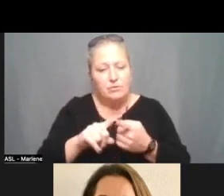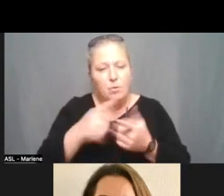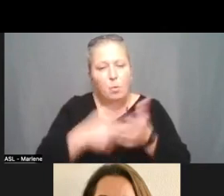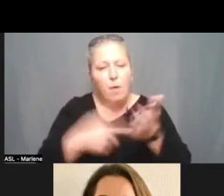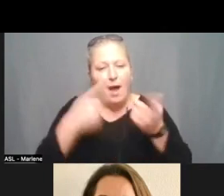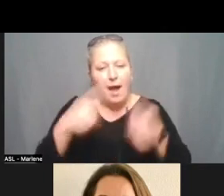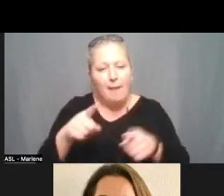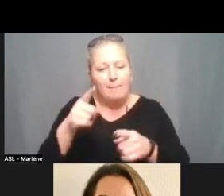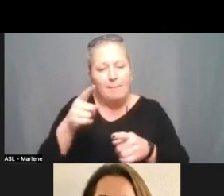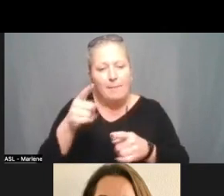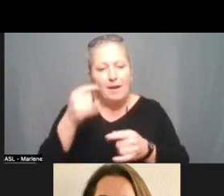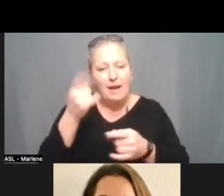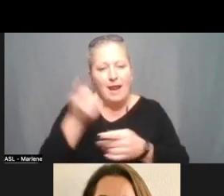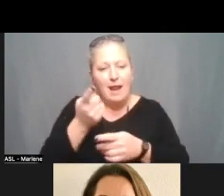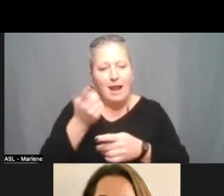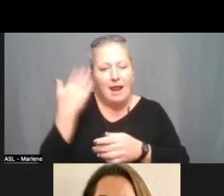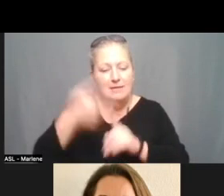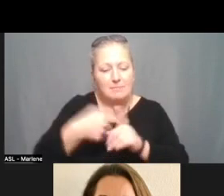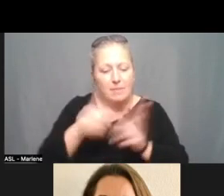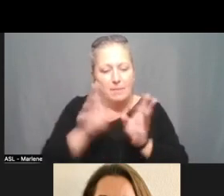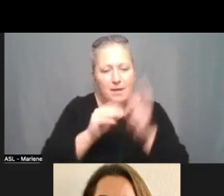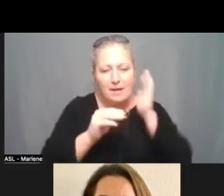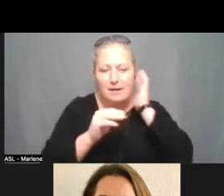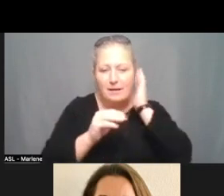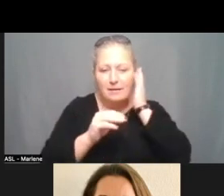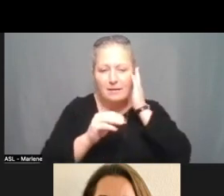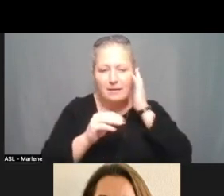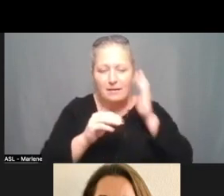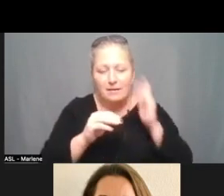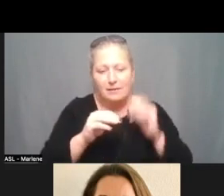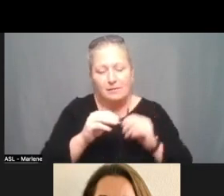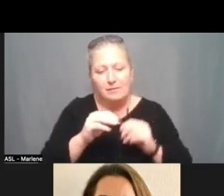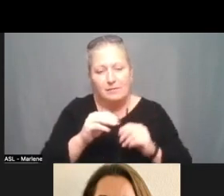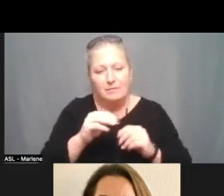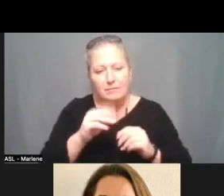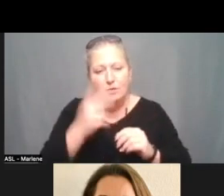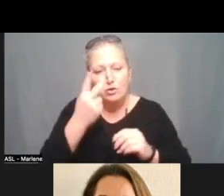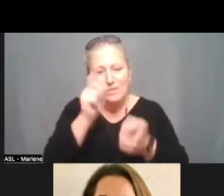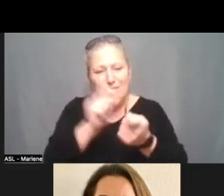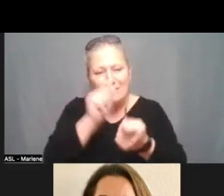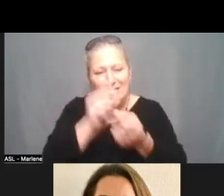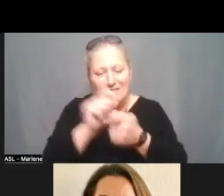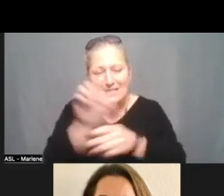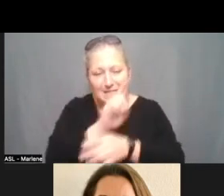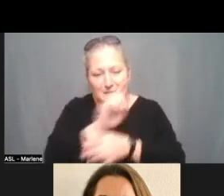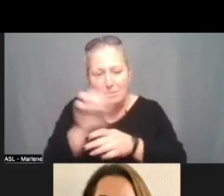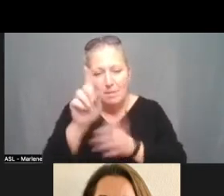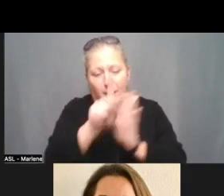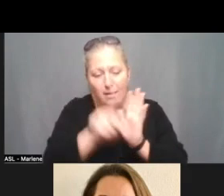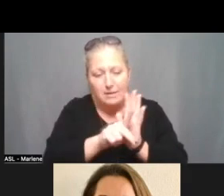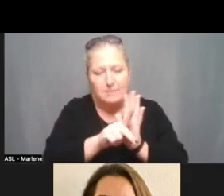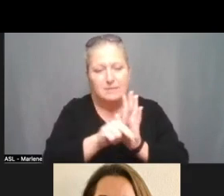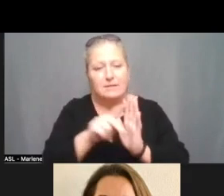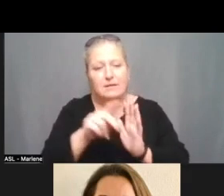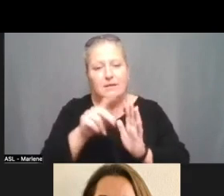last month's meeting, actually dug into two very specific discipline policies. With